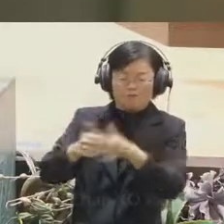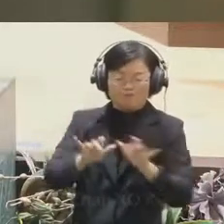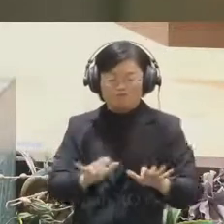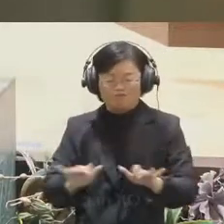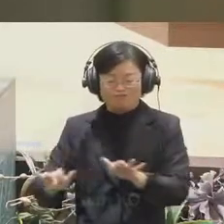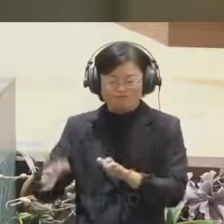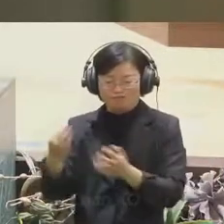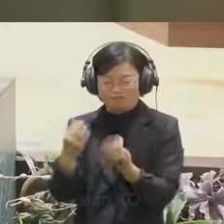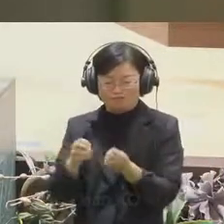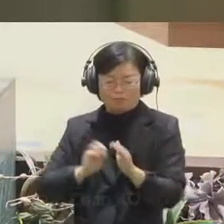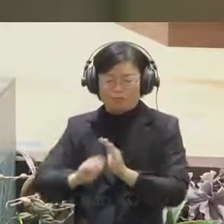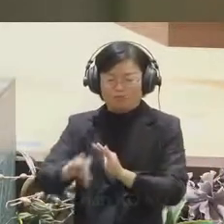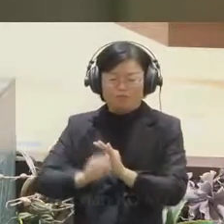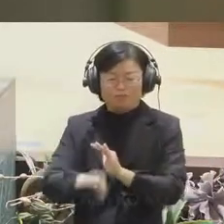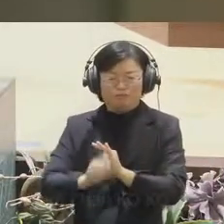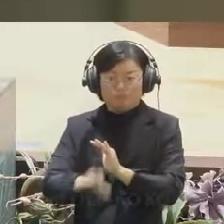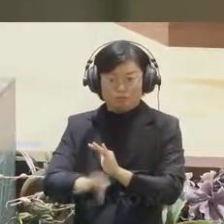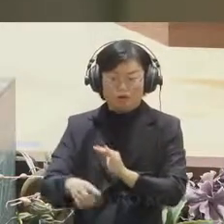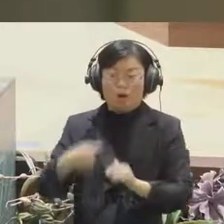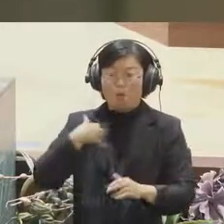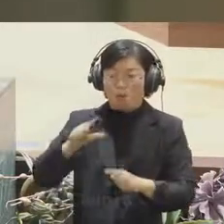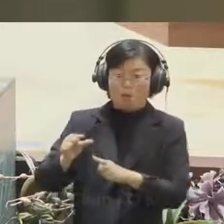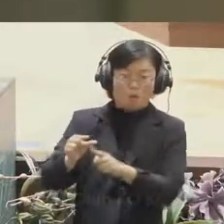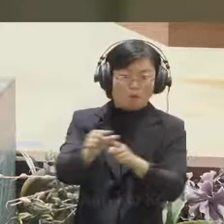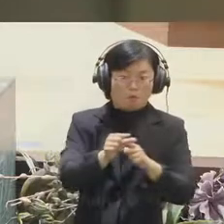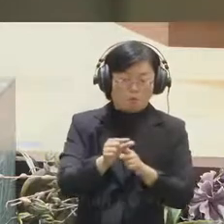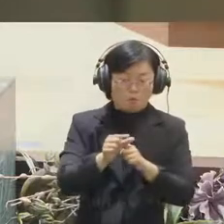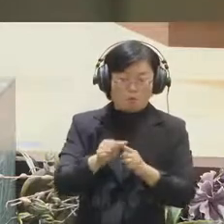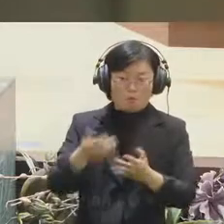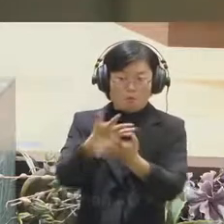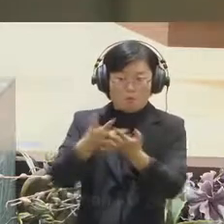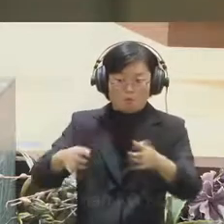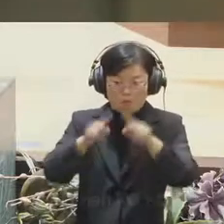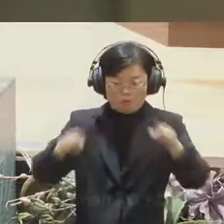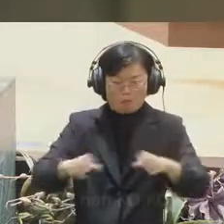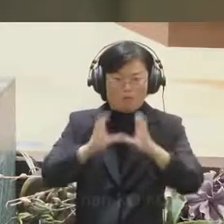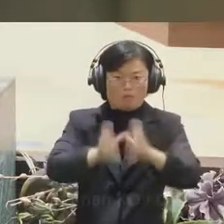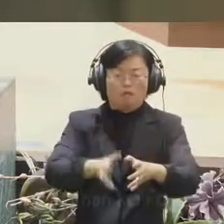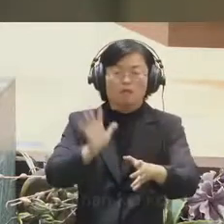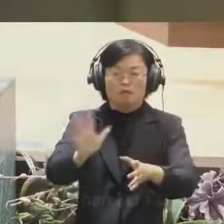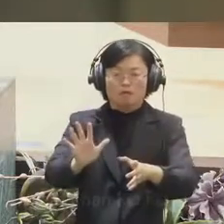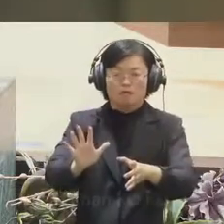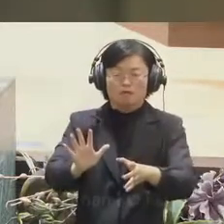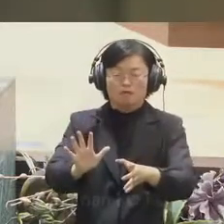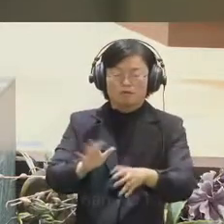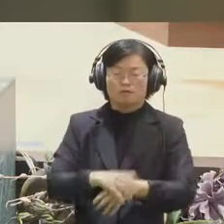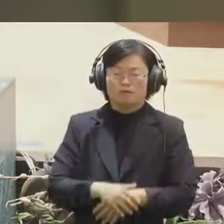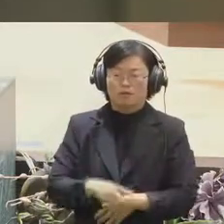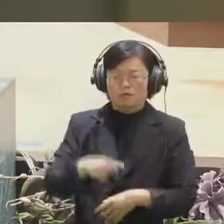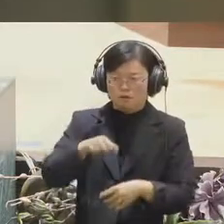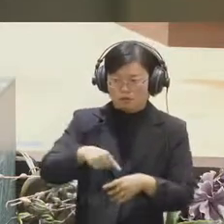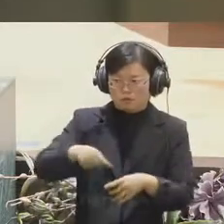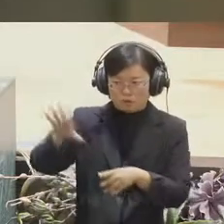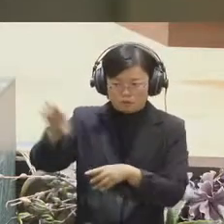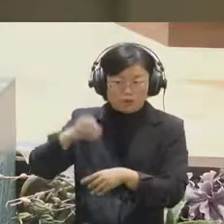spreadsheet and we all worked together on that. The extracted data from news